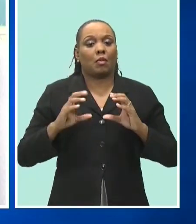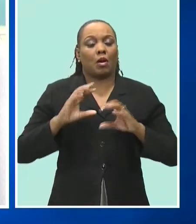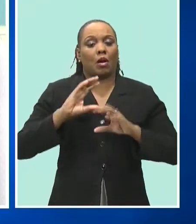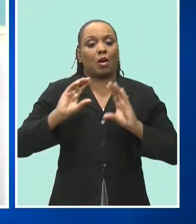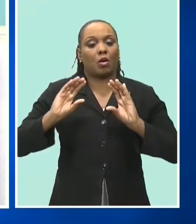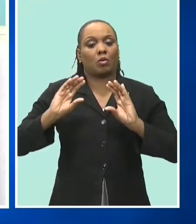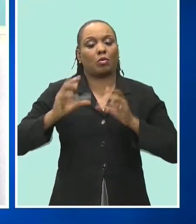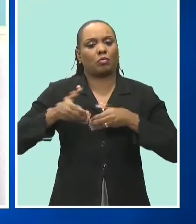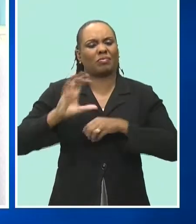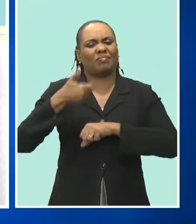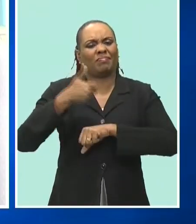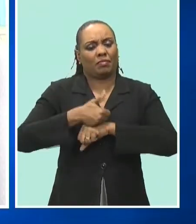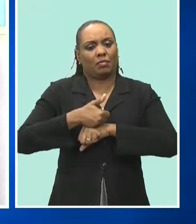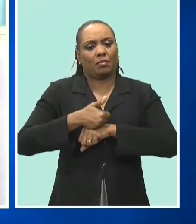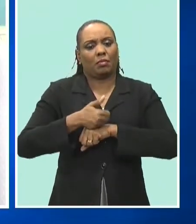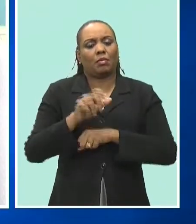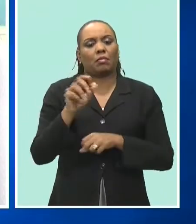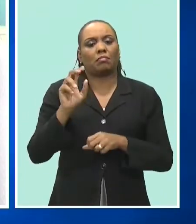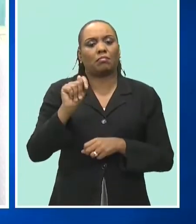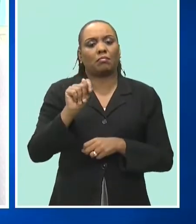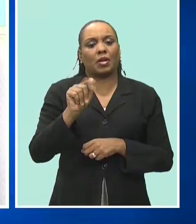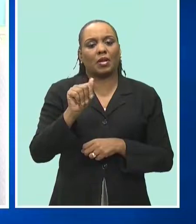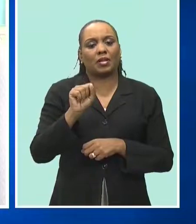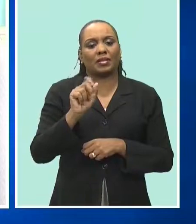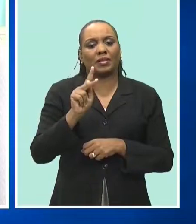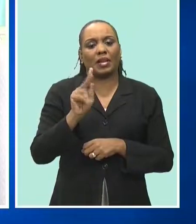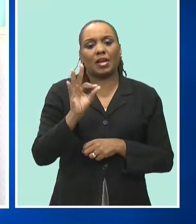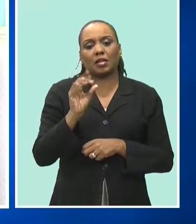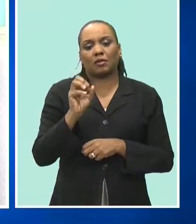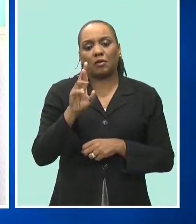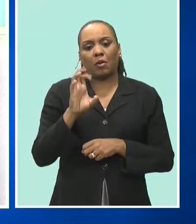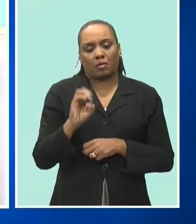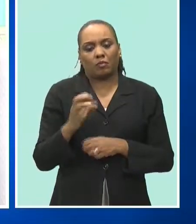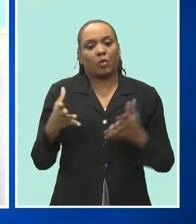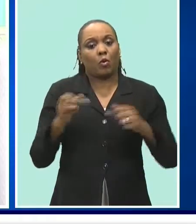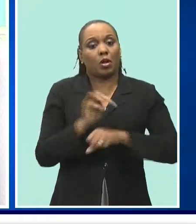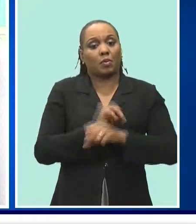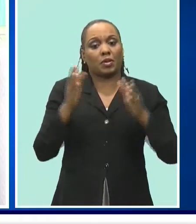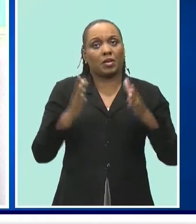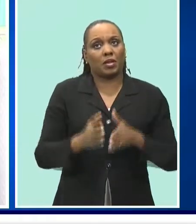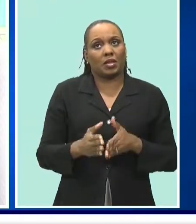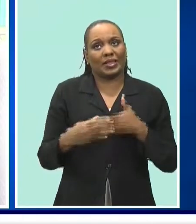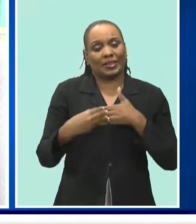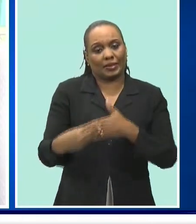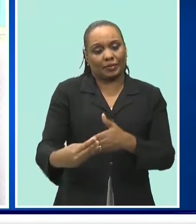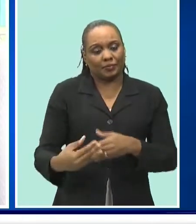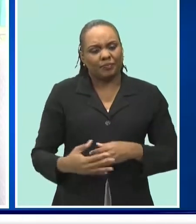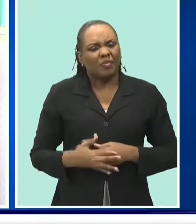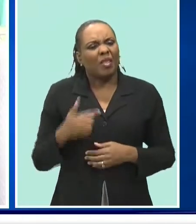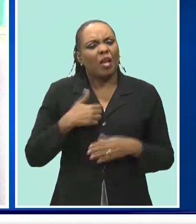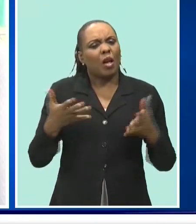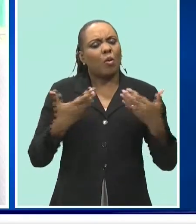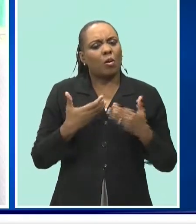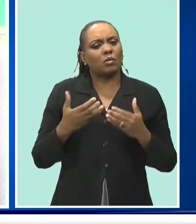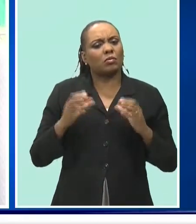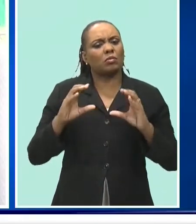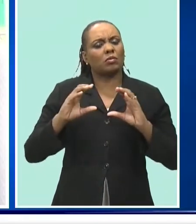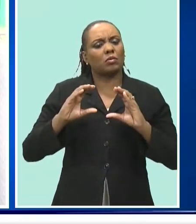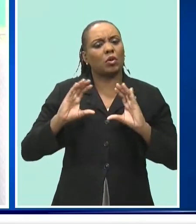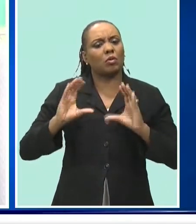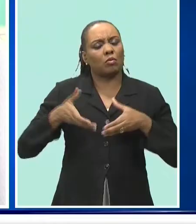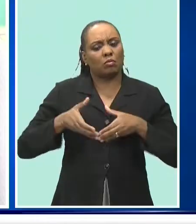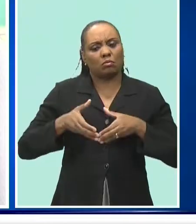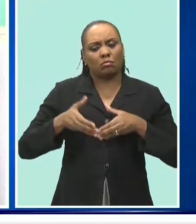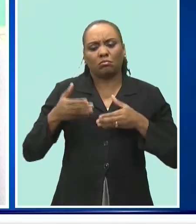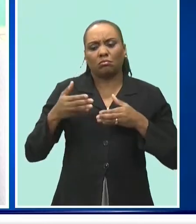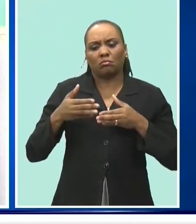and acts minister jordan to spearhead that effort i want the task force to recommend things that